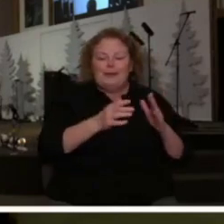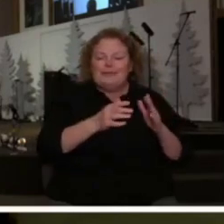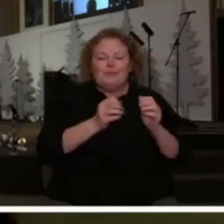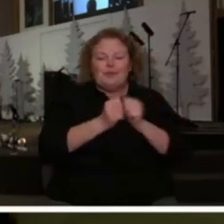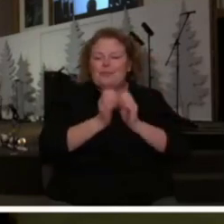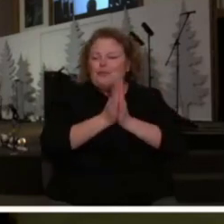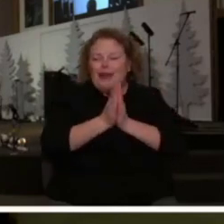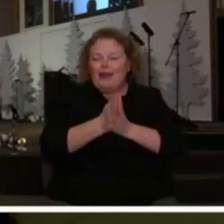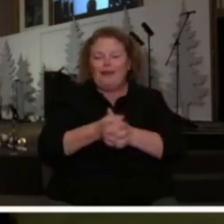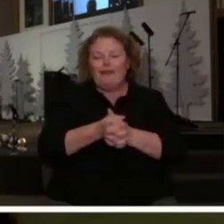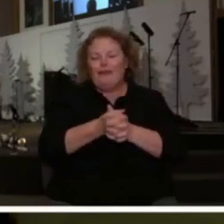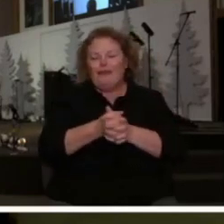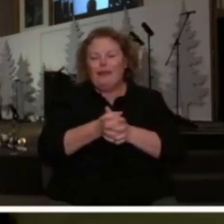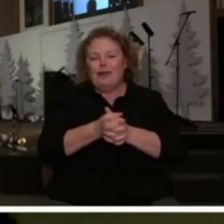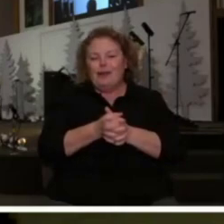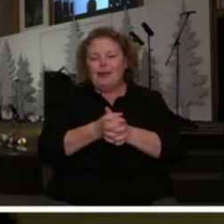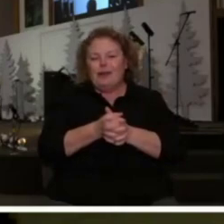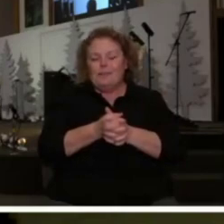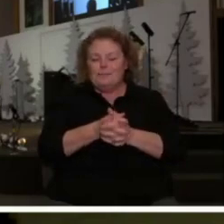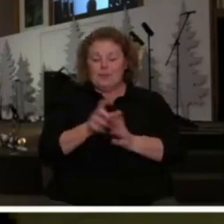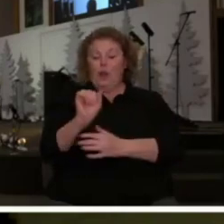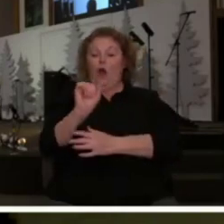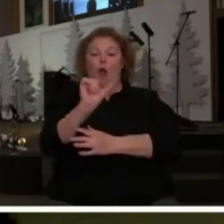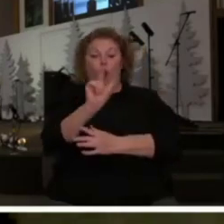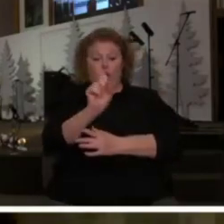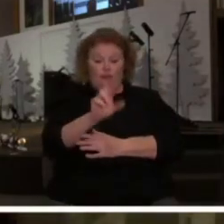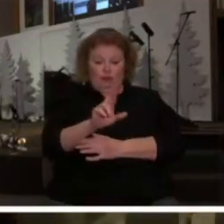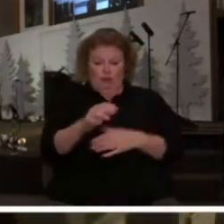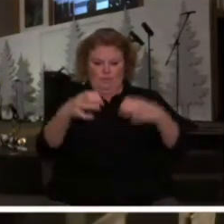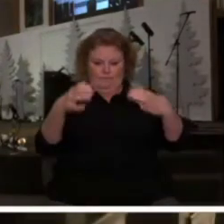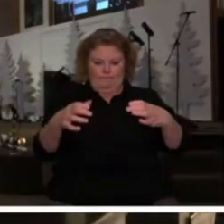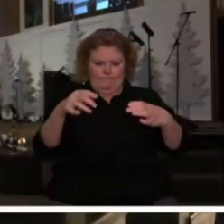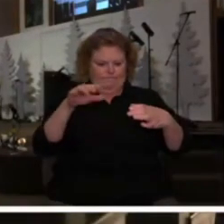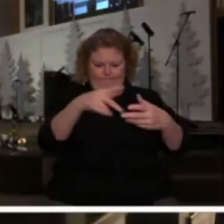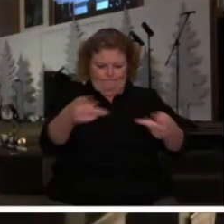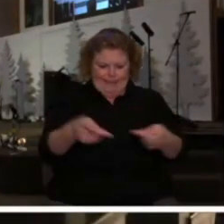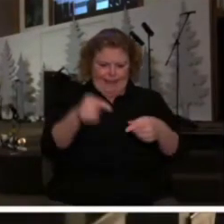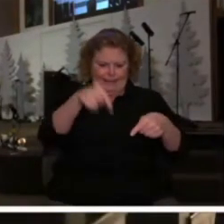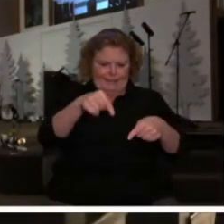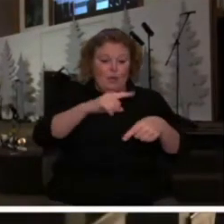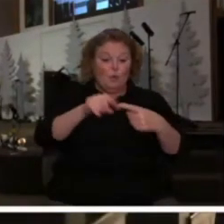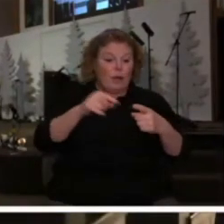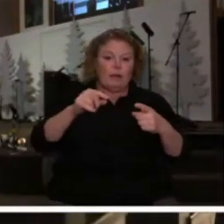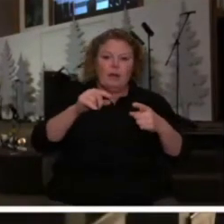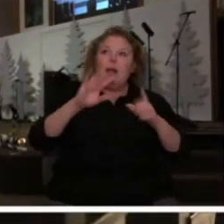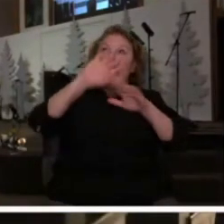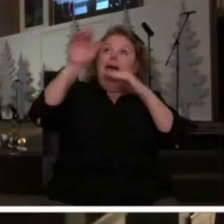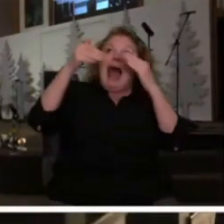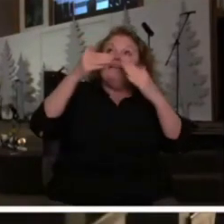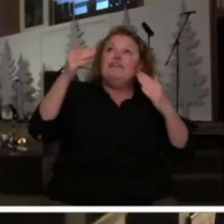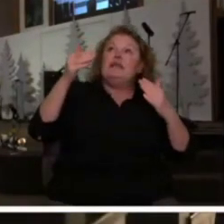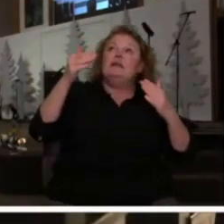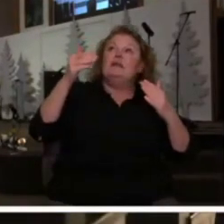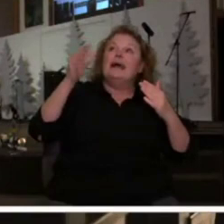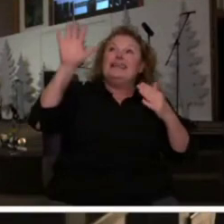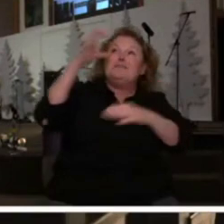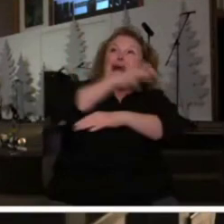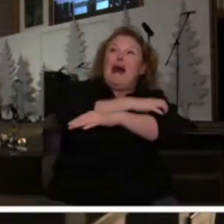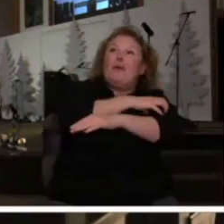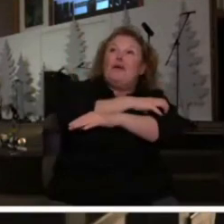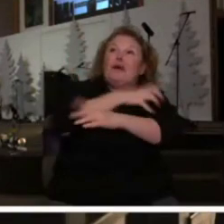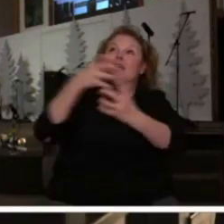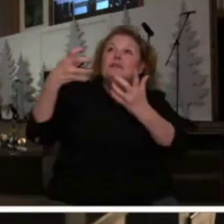You see, altars are places where heaven and its power and resources meet earth in its needs and weaknesses.